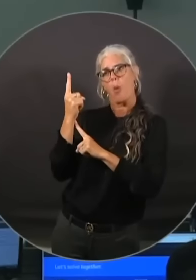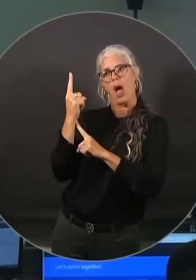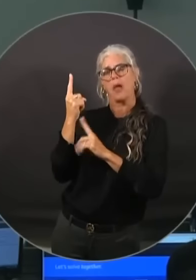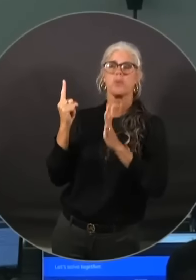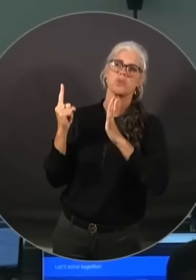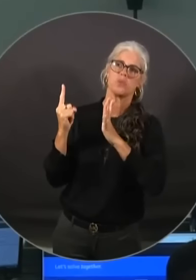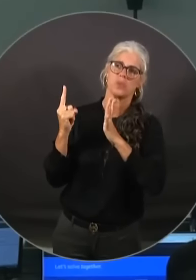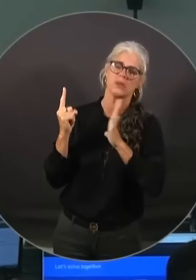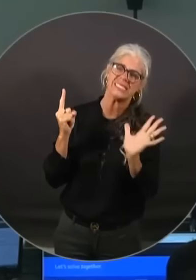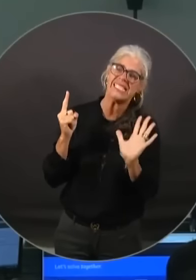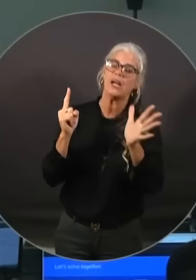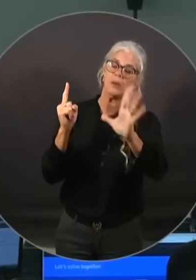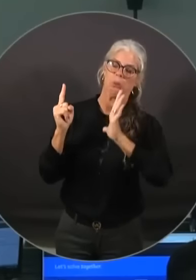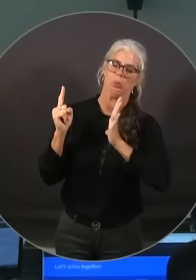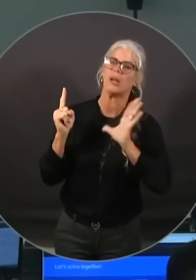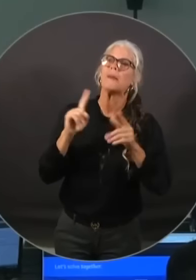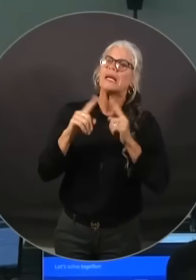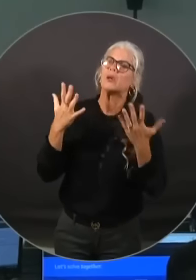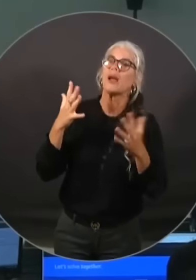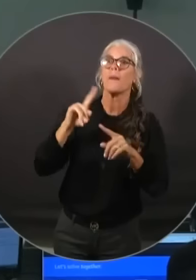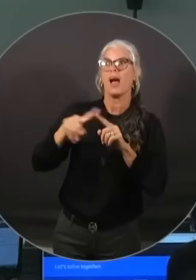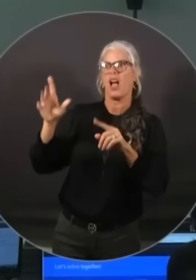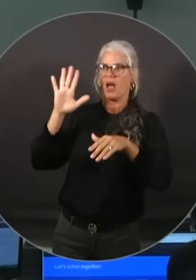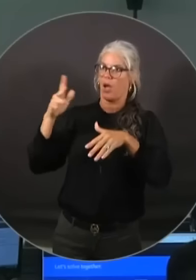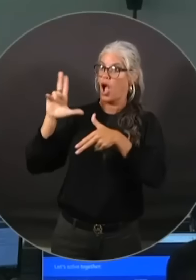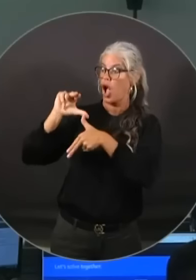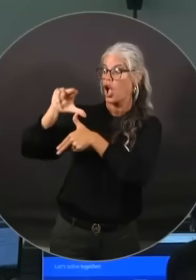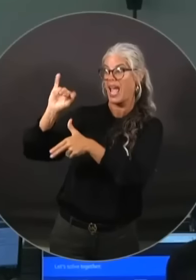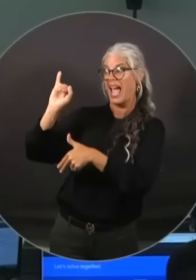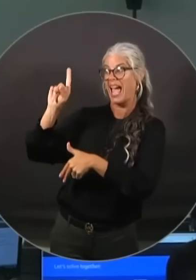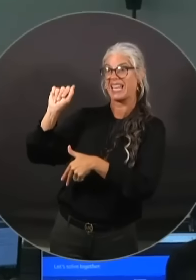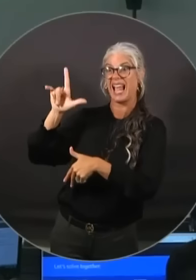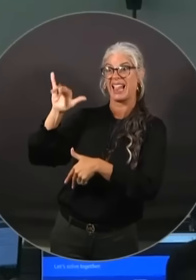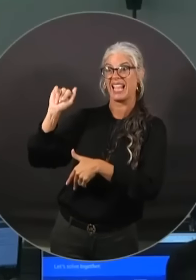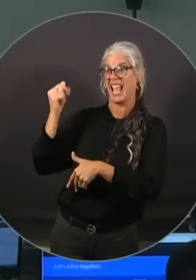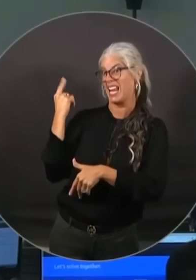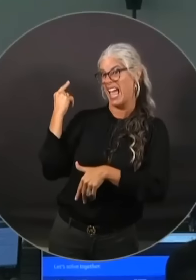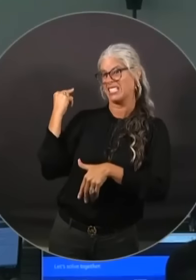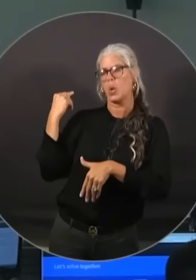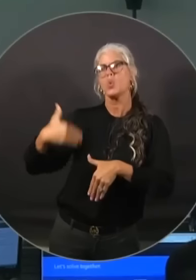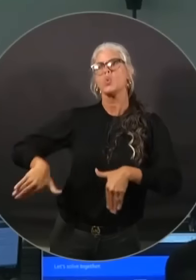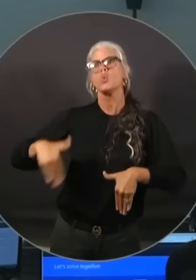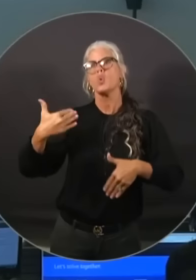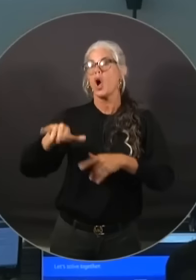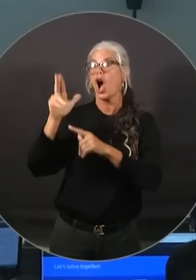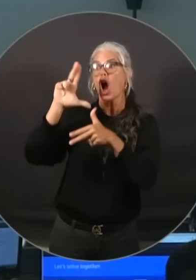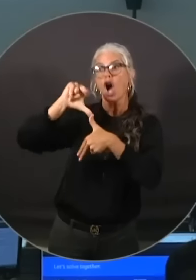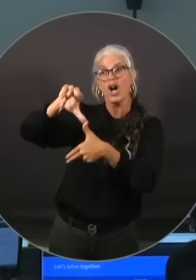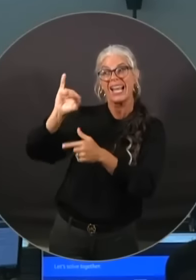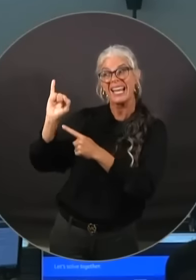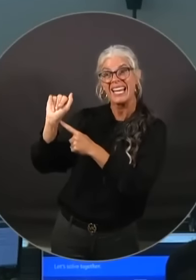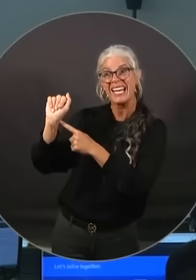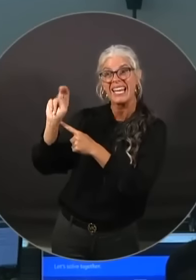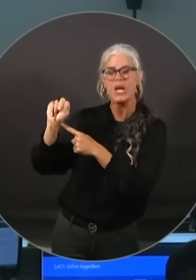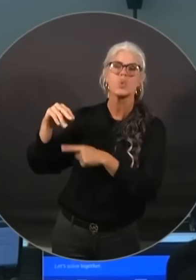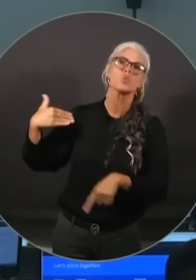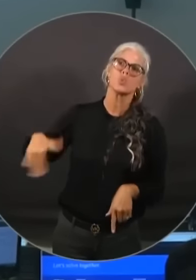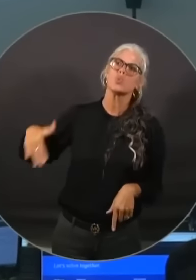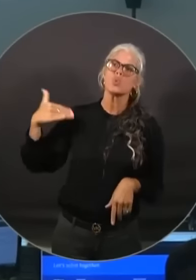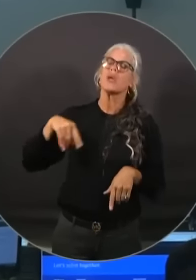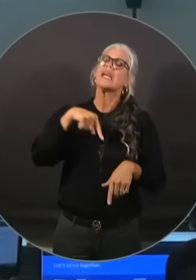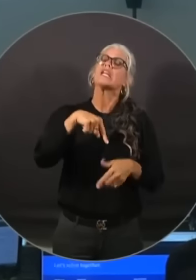as we saw in Hurricane Adelia and Hurricane Ian, but nevertheless, we will have those those power outages.